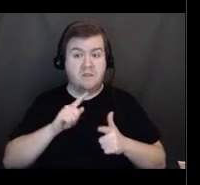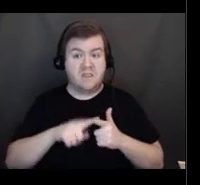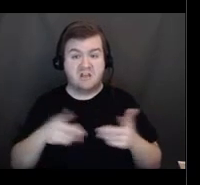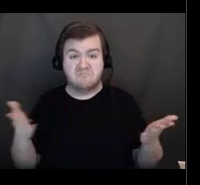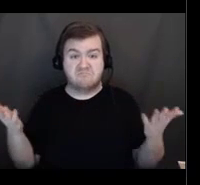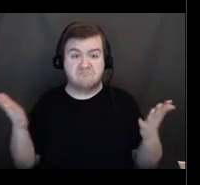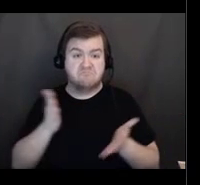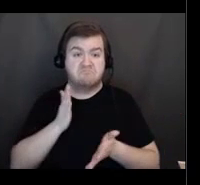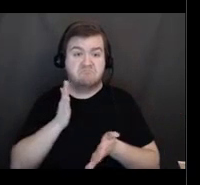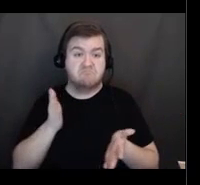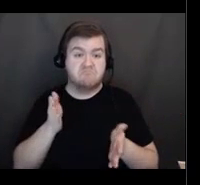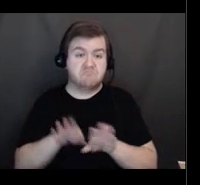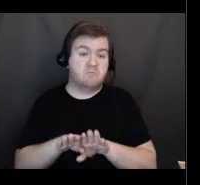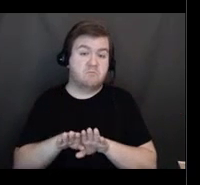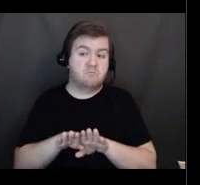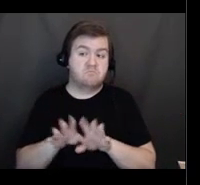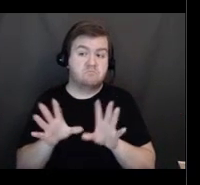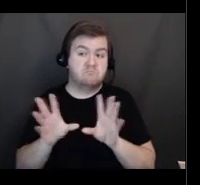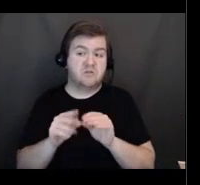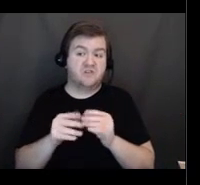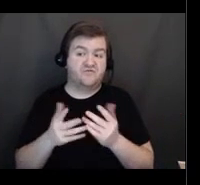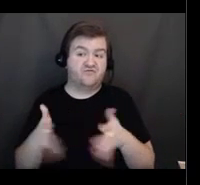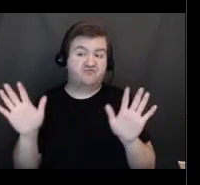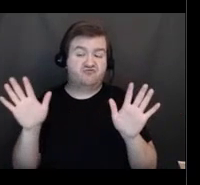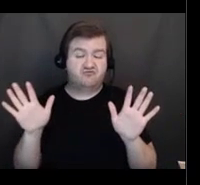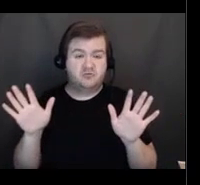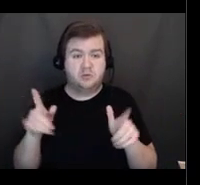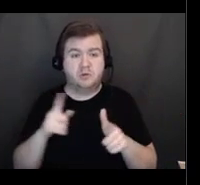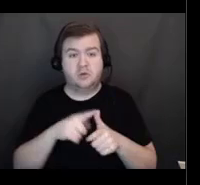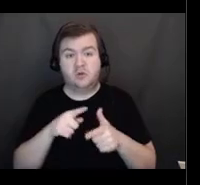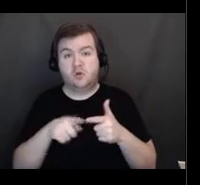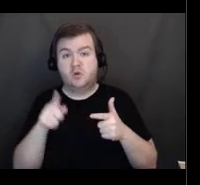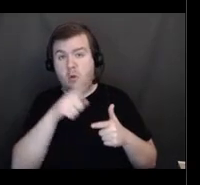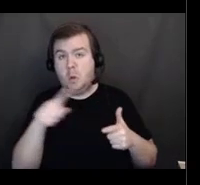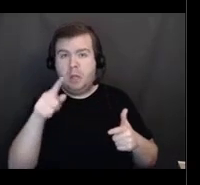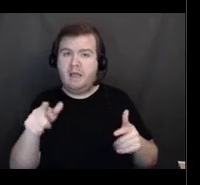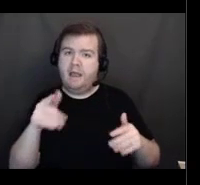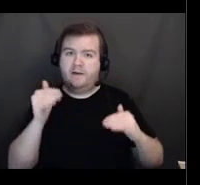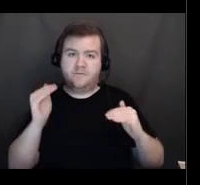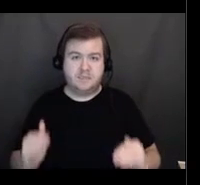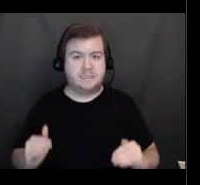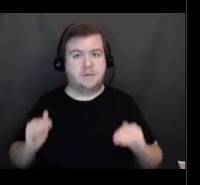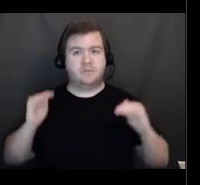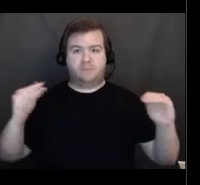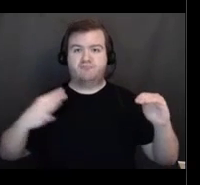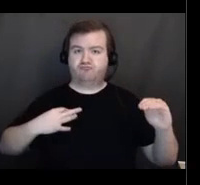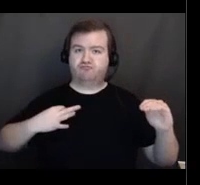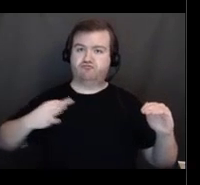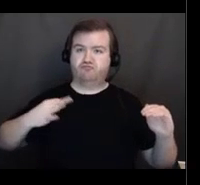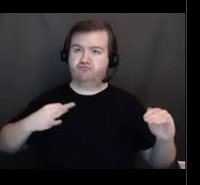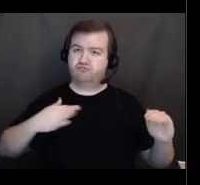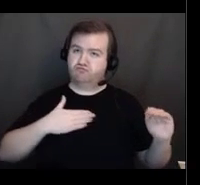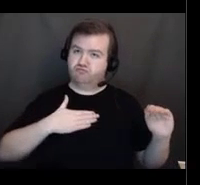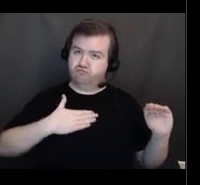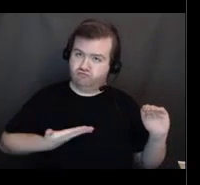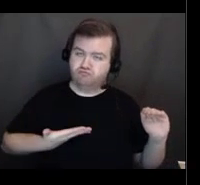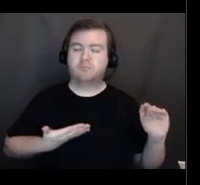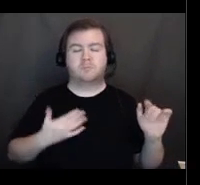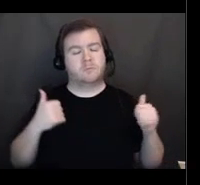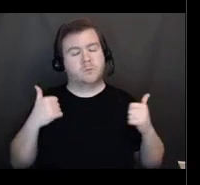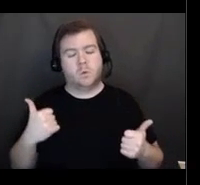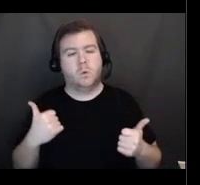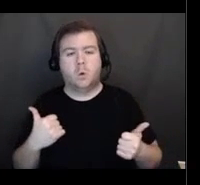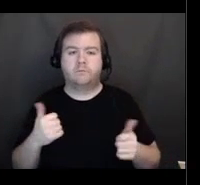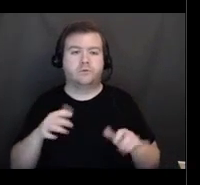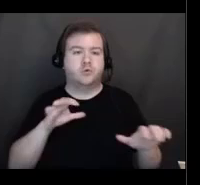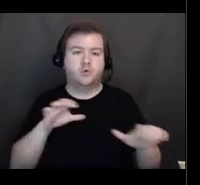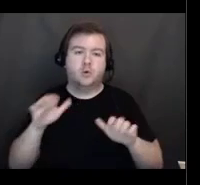stepped up and are doing some great things for the residents here in